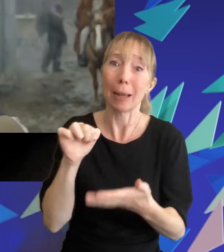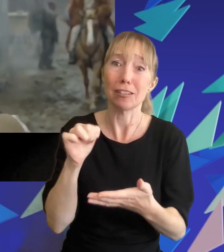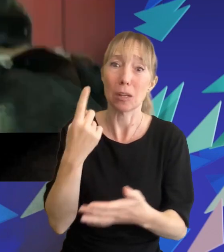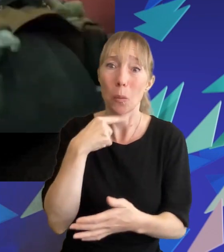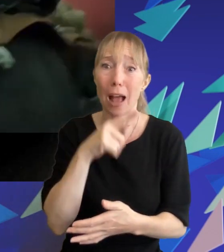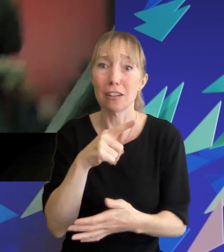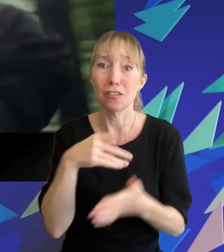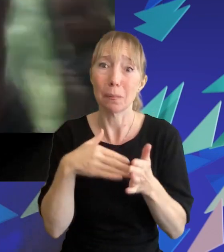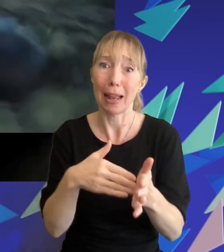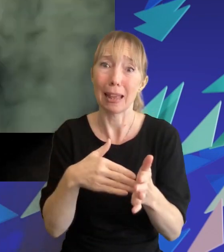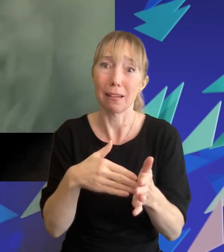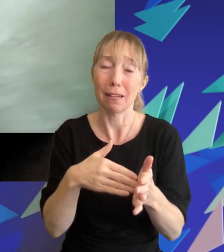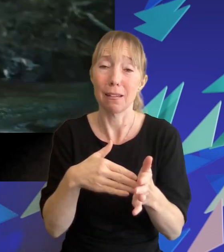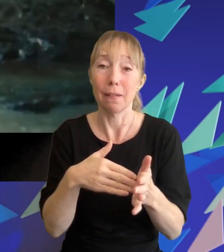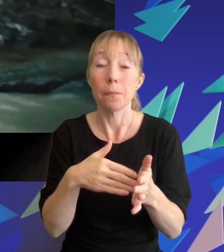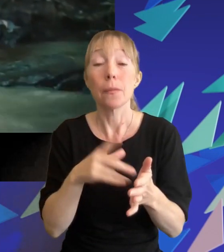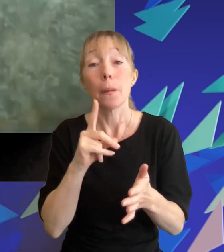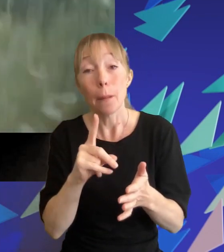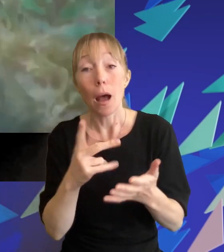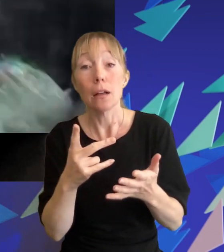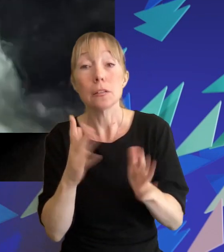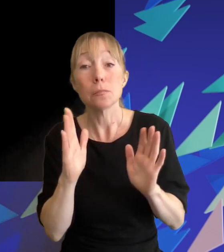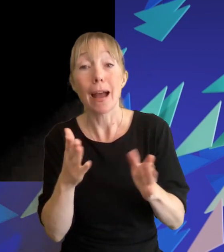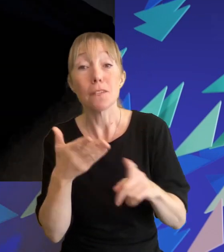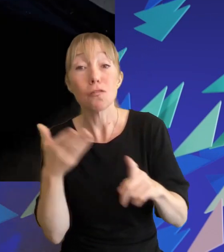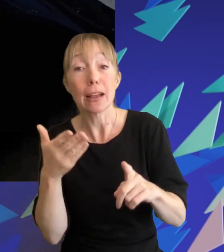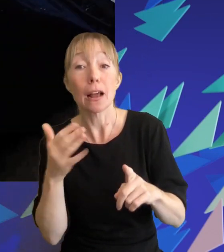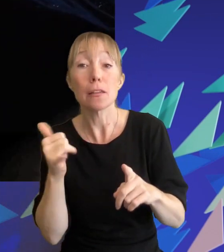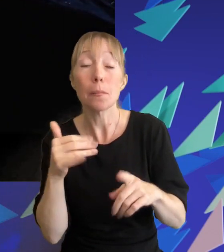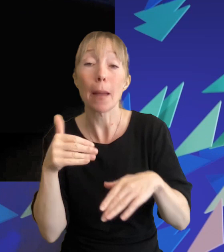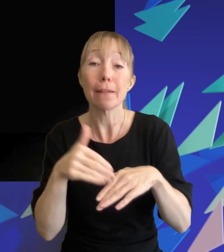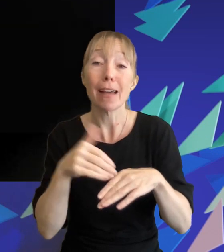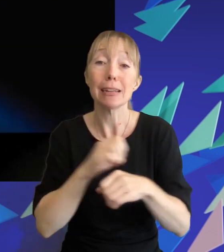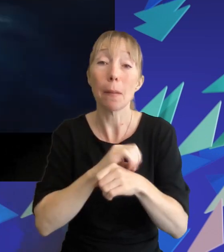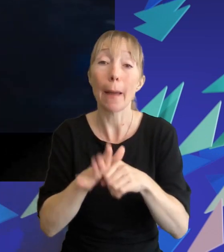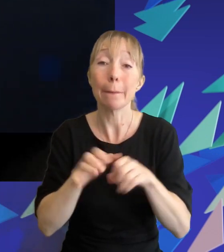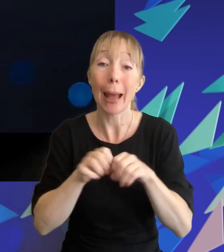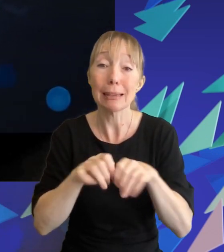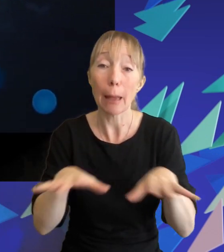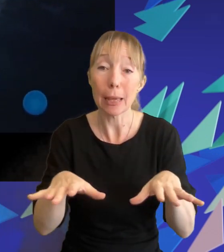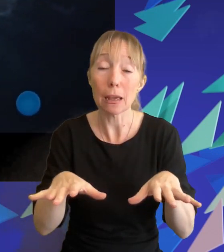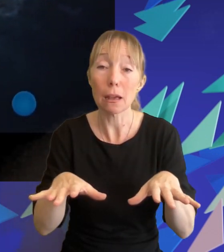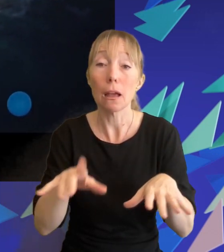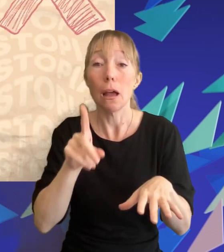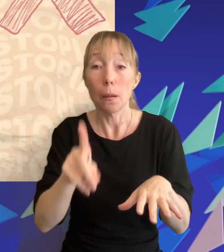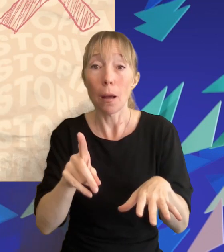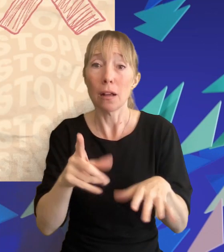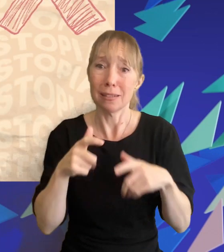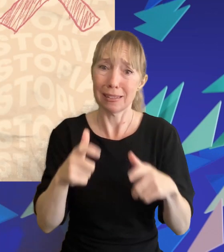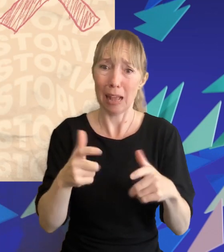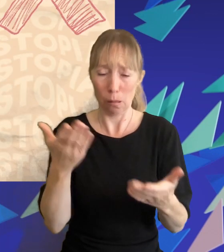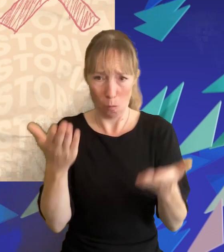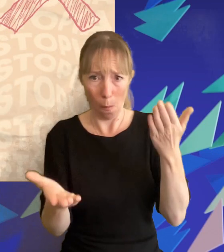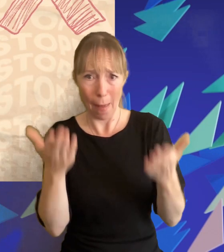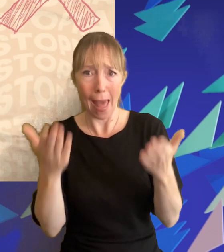million dollars it is worth noting that this may have been affected by the pandemic but it is still quite shocking when you